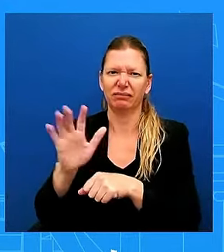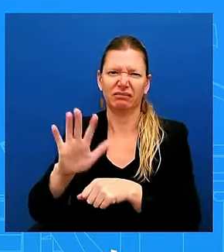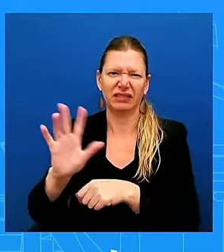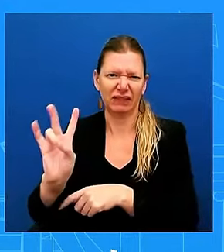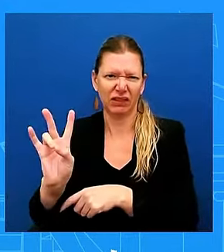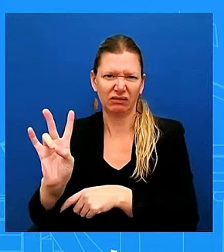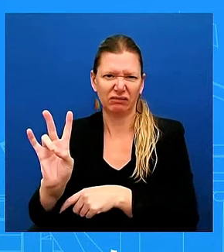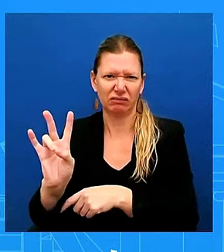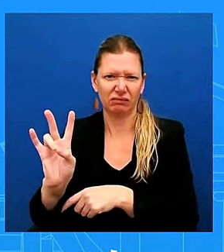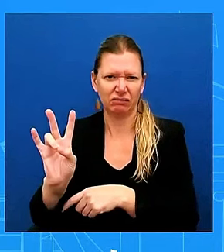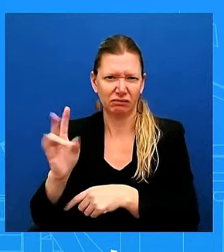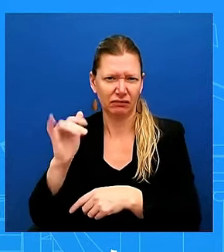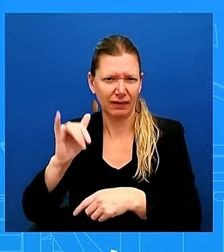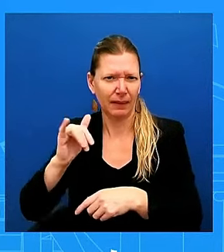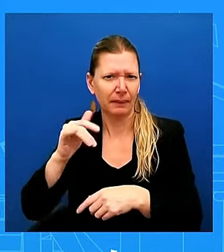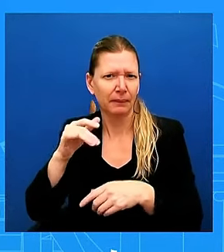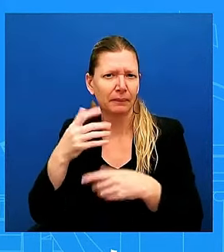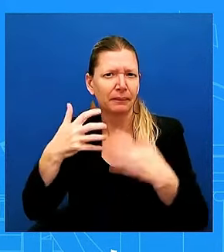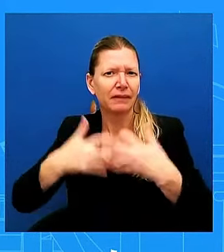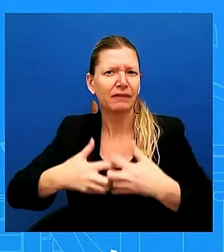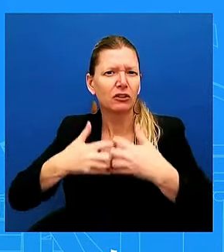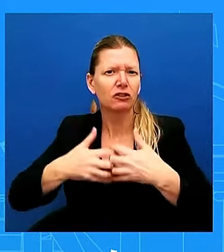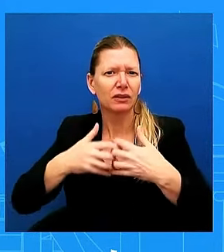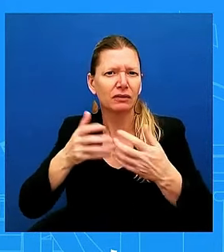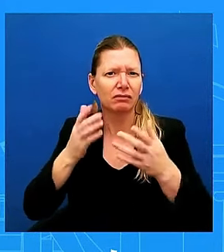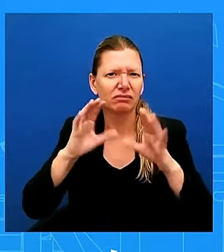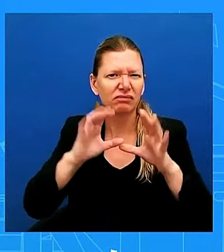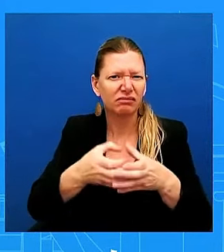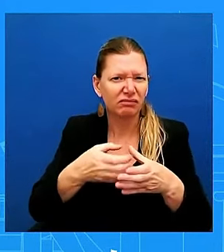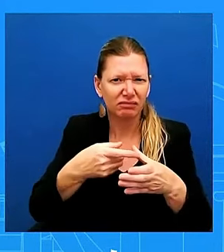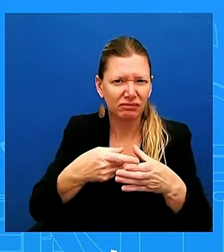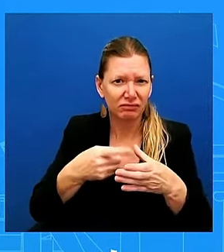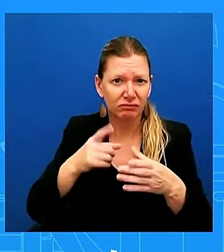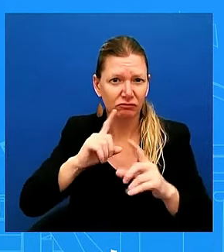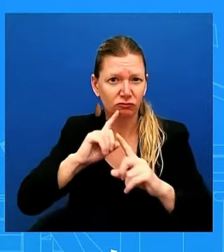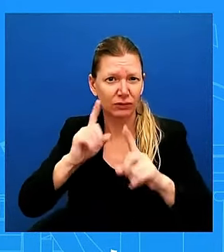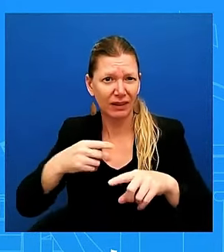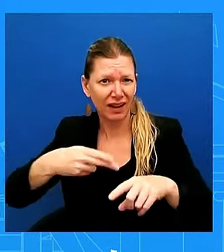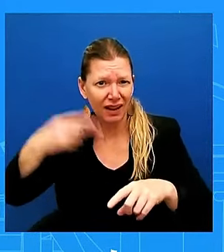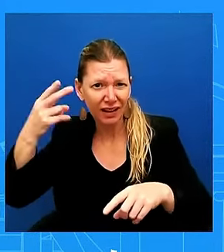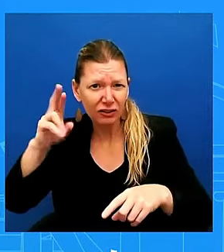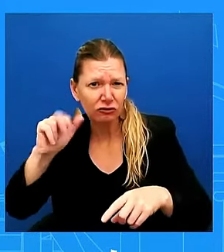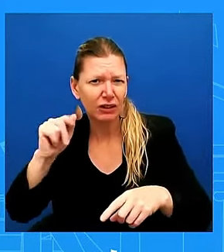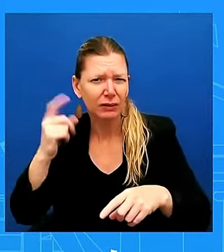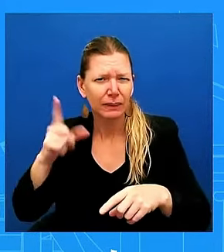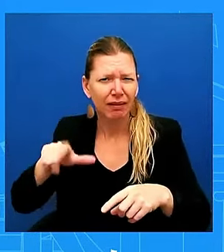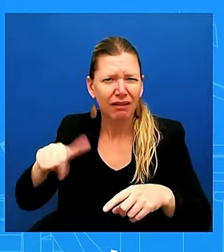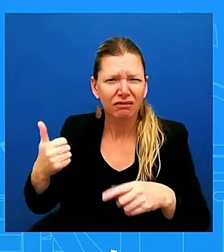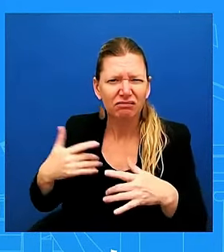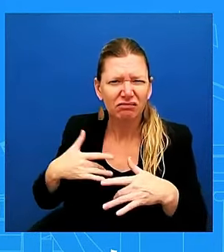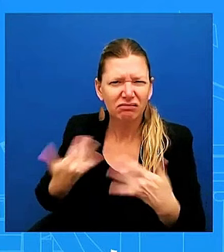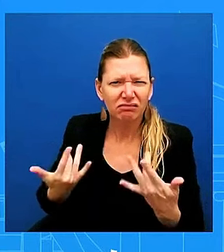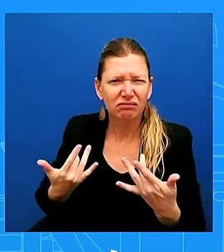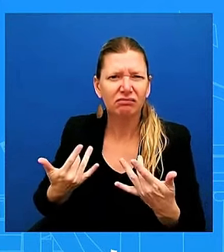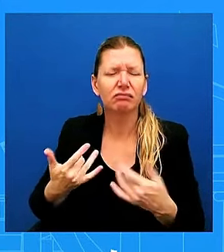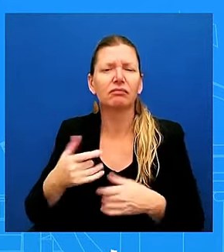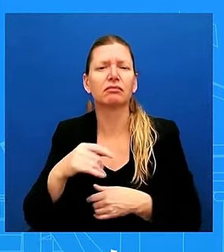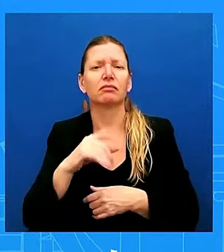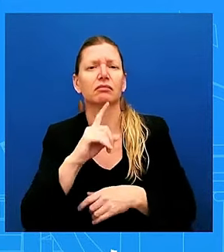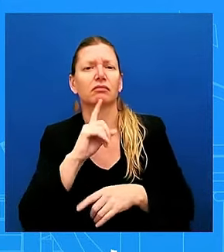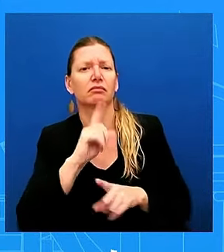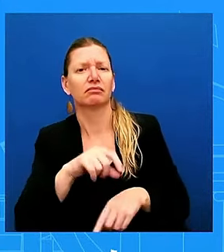if you look more broadly across the administration, you have seen manufacturing jobs growing by more than 700,000.